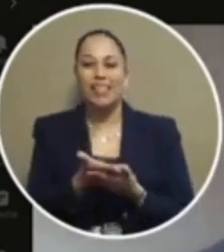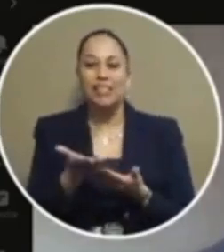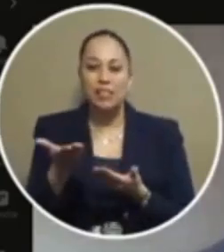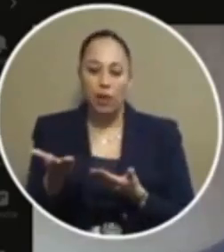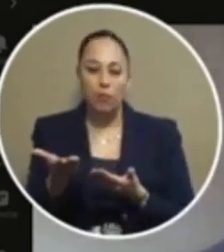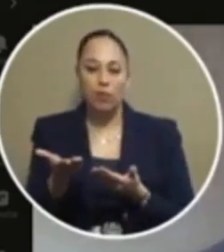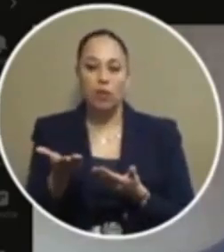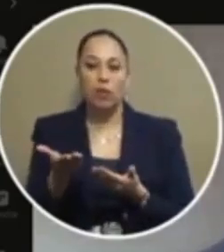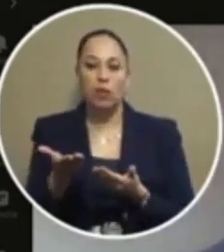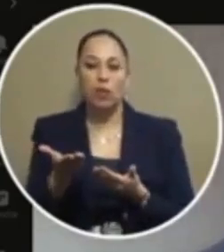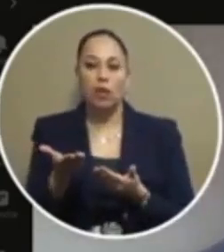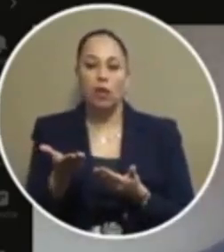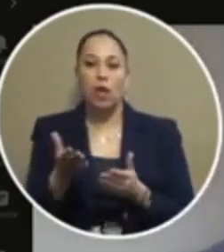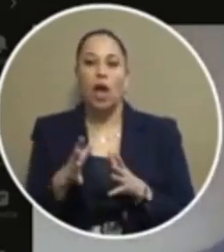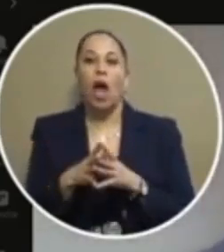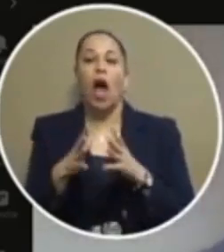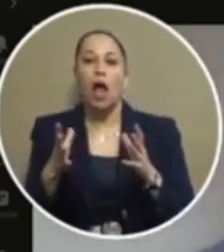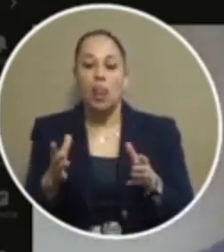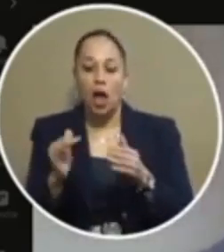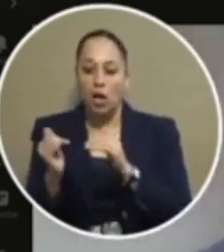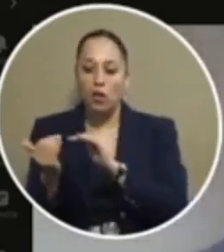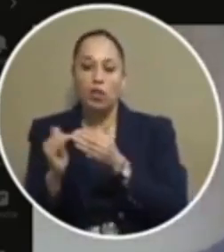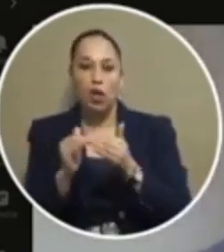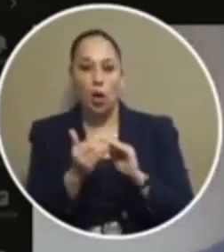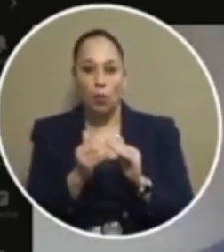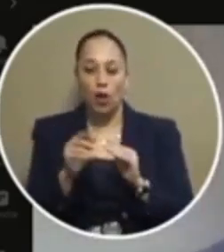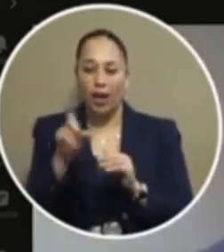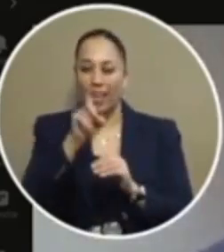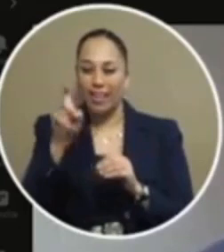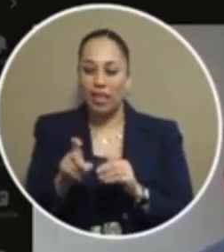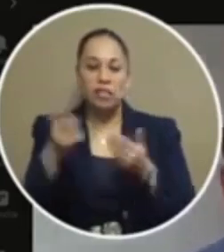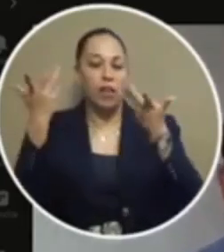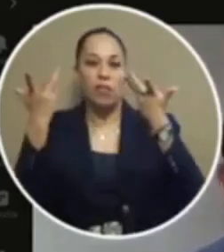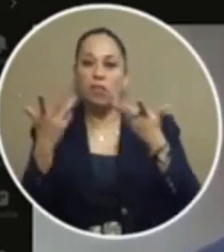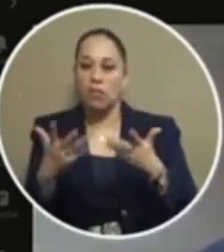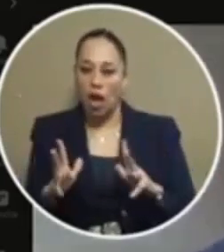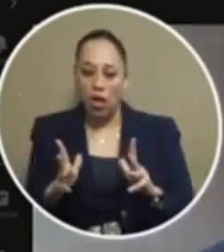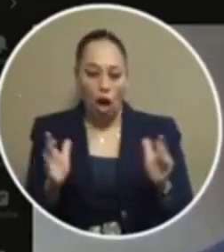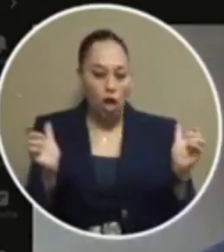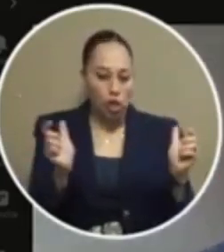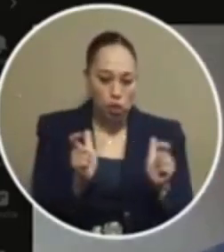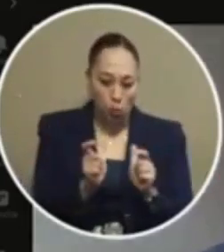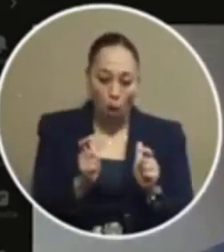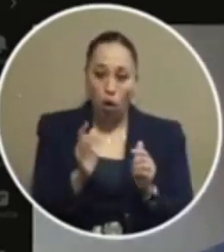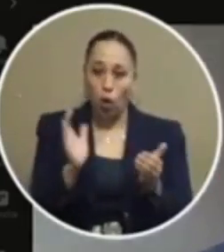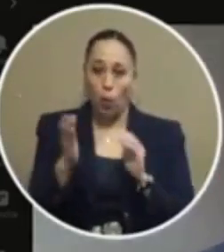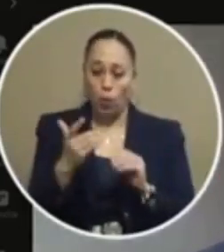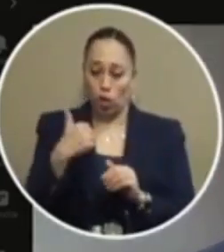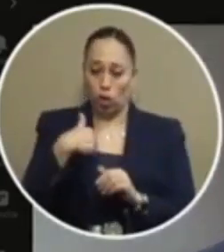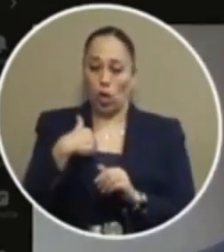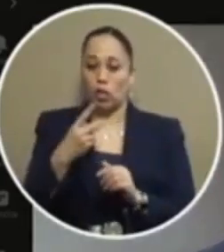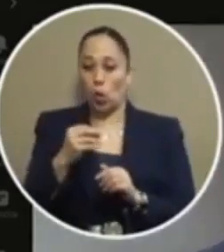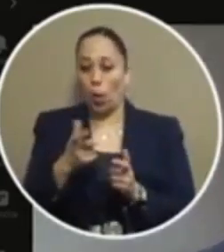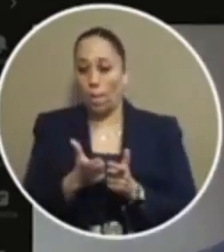that dozens of other communities in texas have done whether they're smaller than us or larger than us um